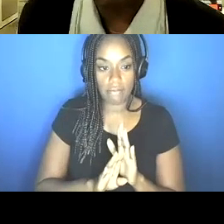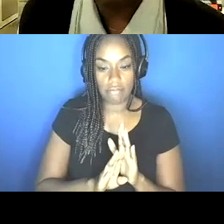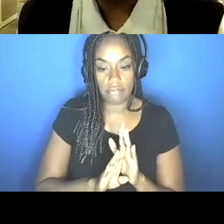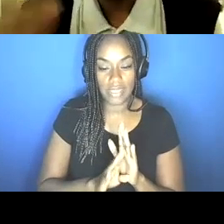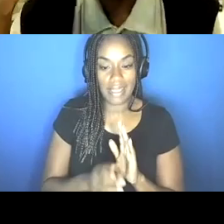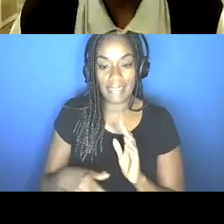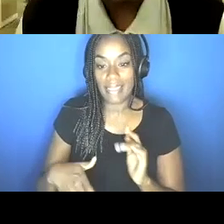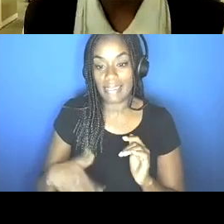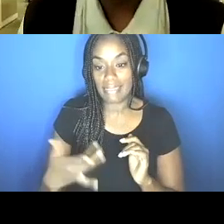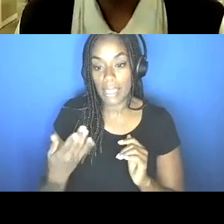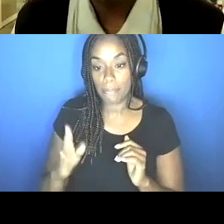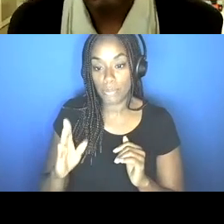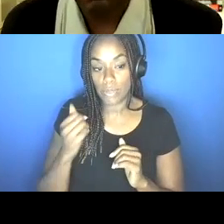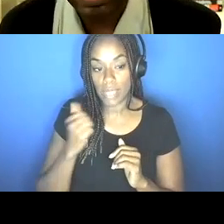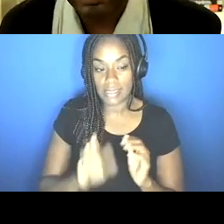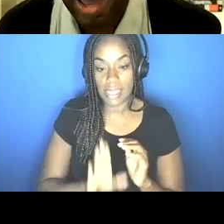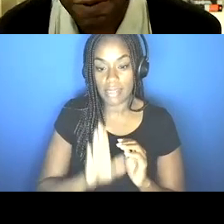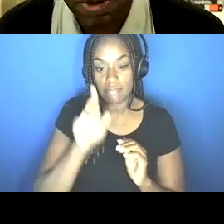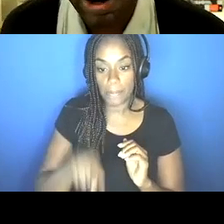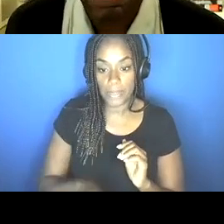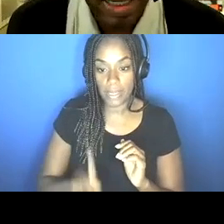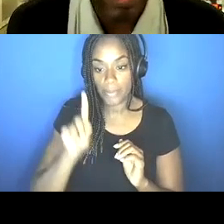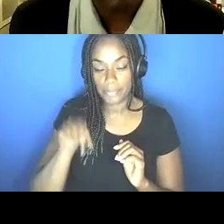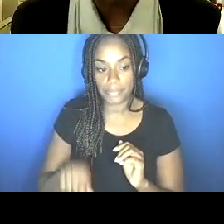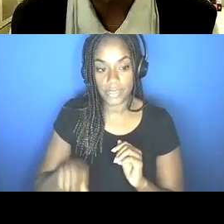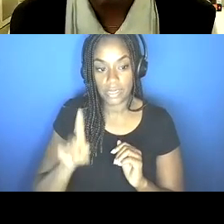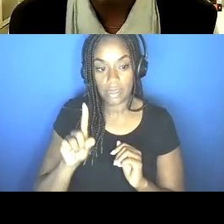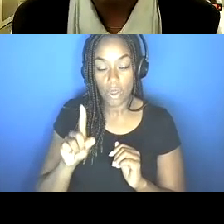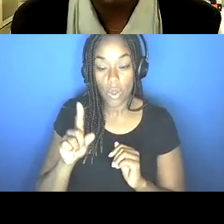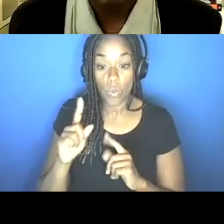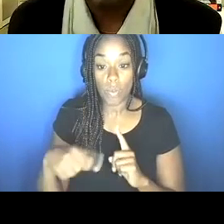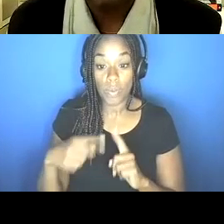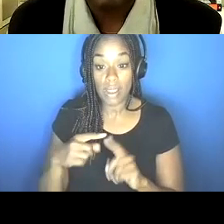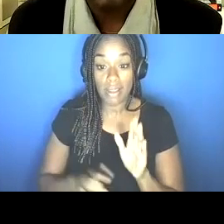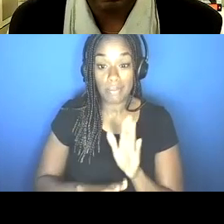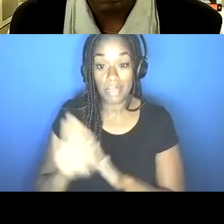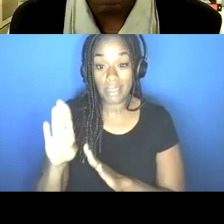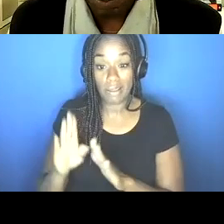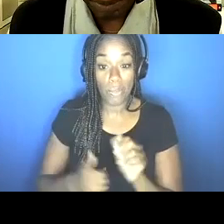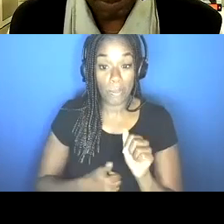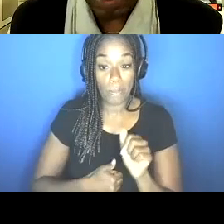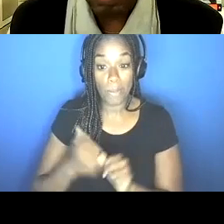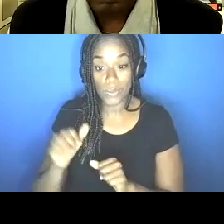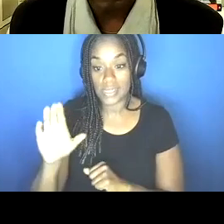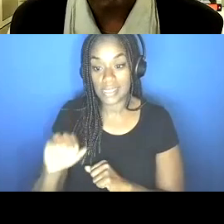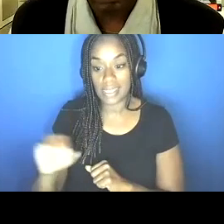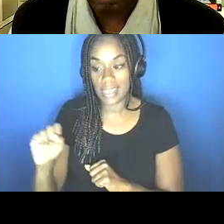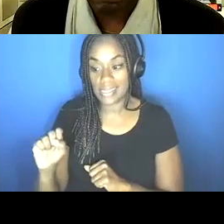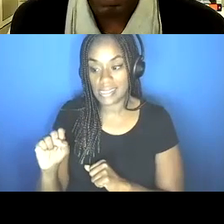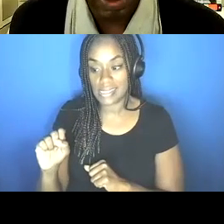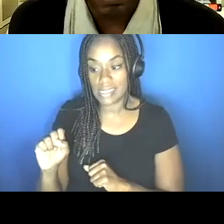lines represent daily case counts. We had the, when we were at our peak or we had the most cases we were having, um, you know,